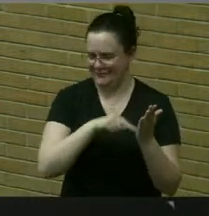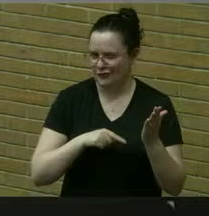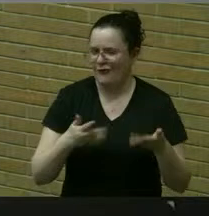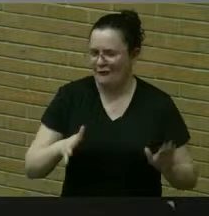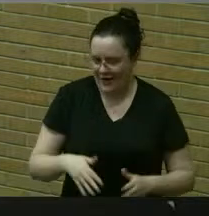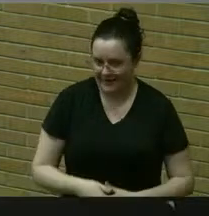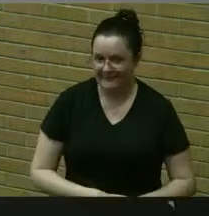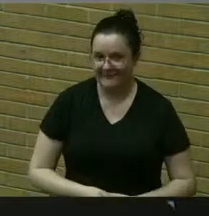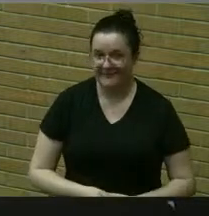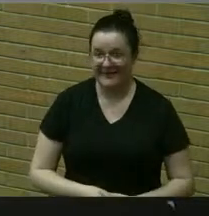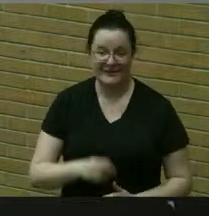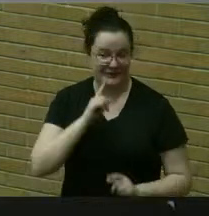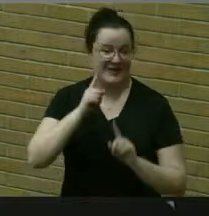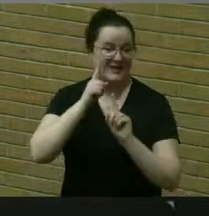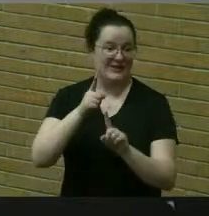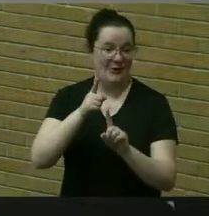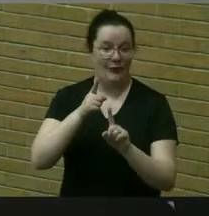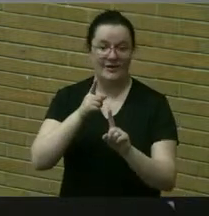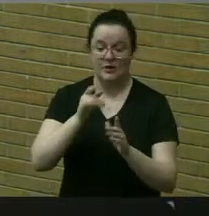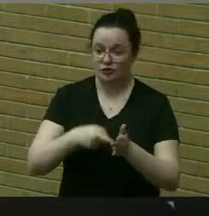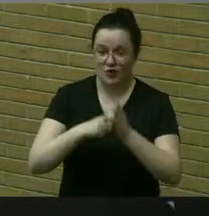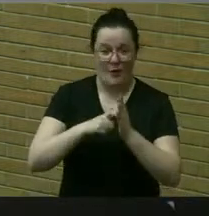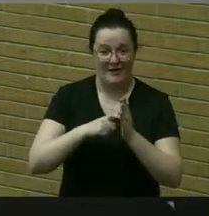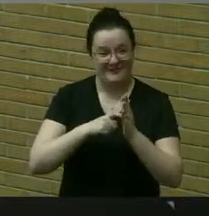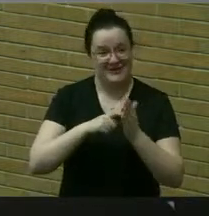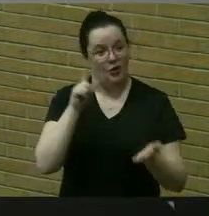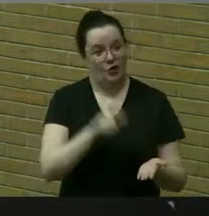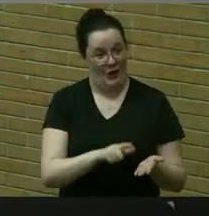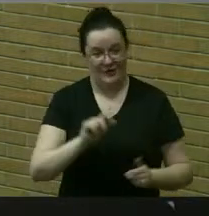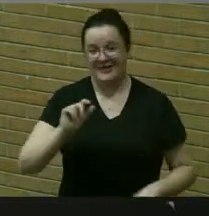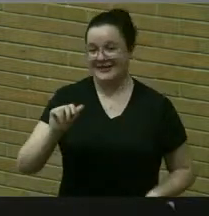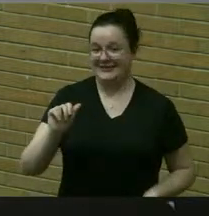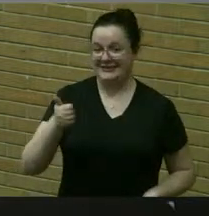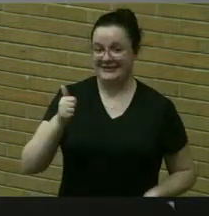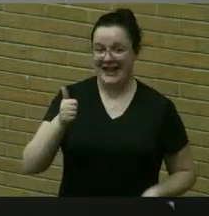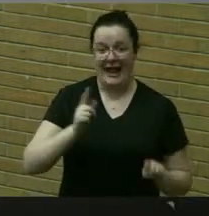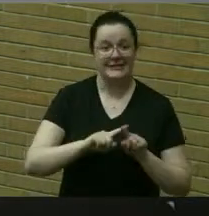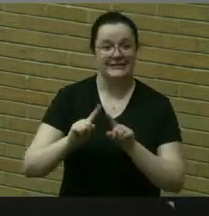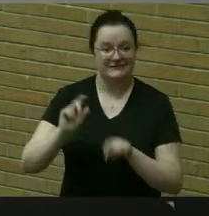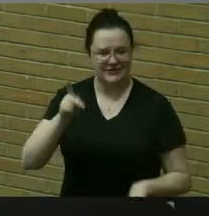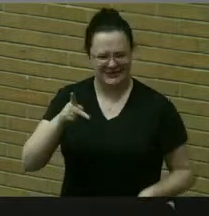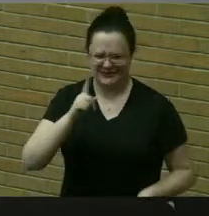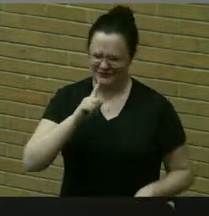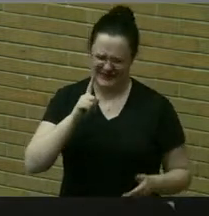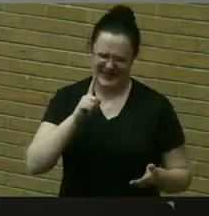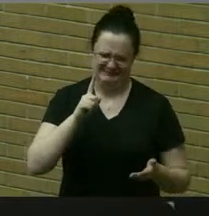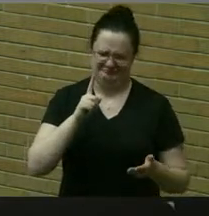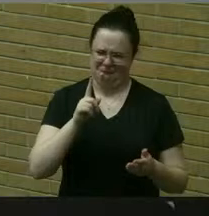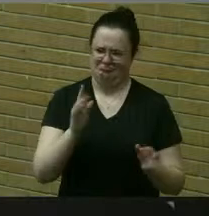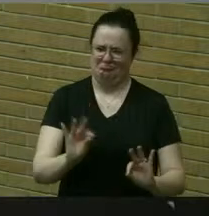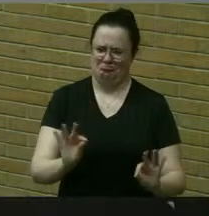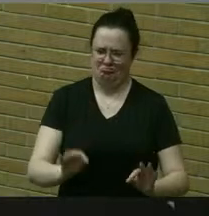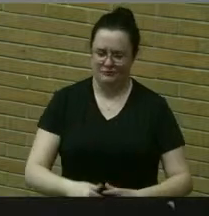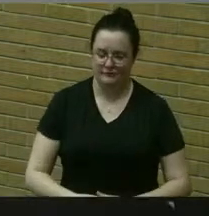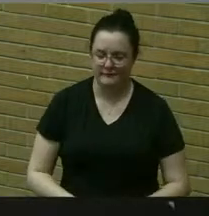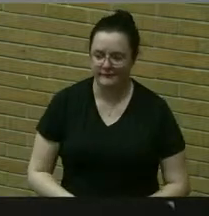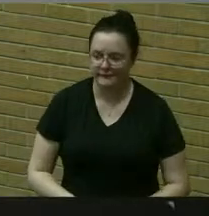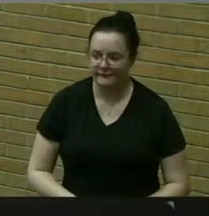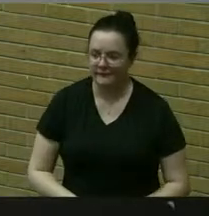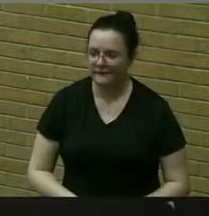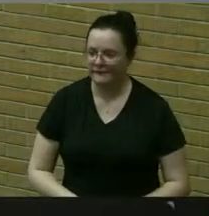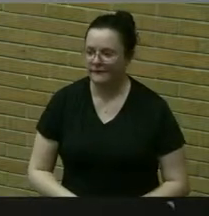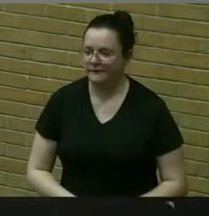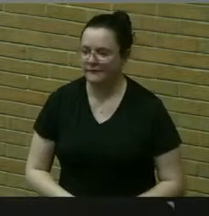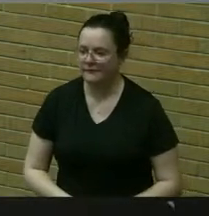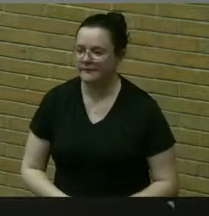actually to keep the bar pretty low um and 10 is a very low bar um let me let's see you're looking at this